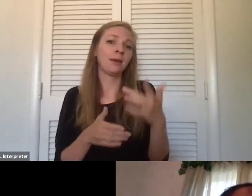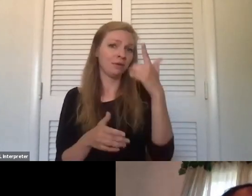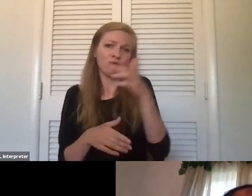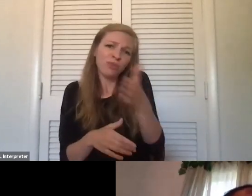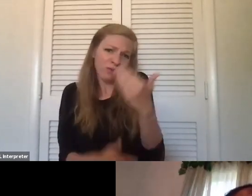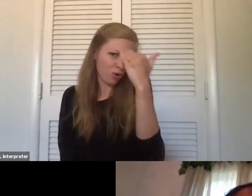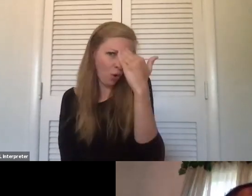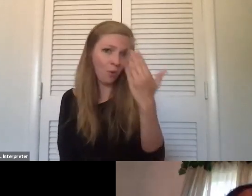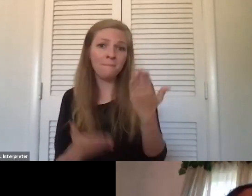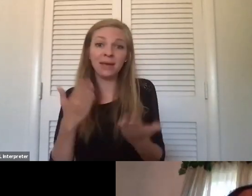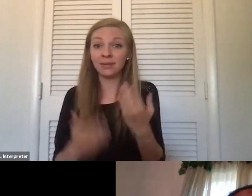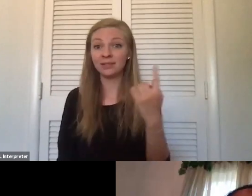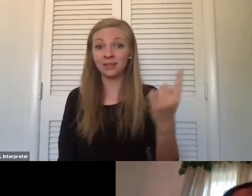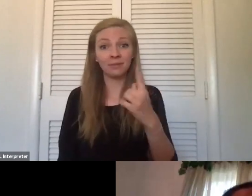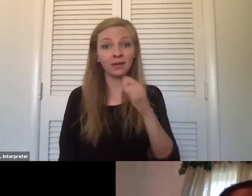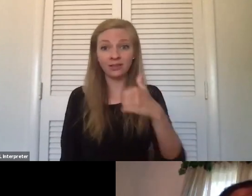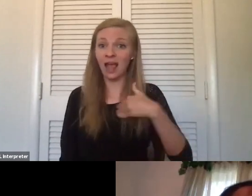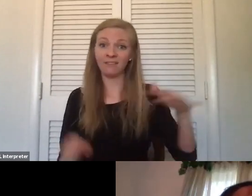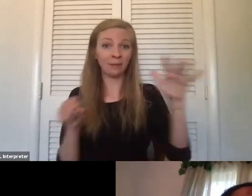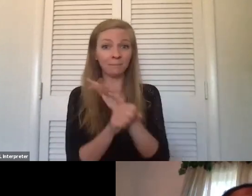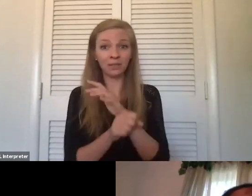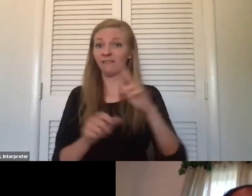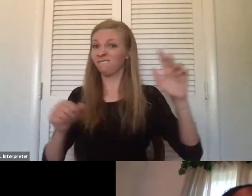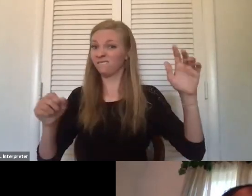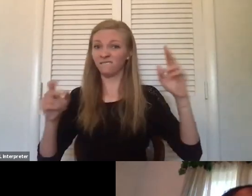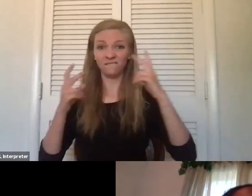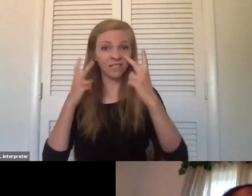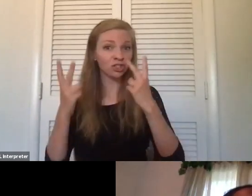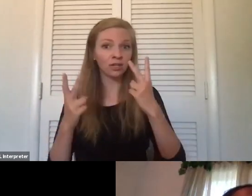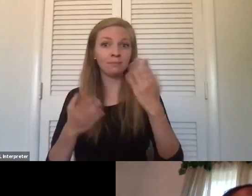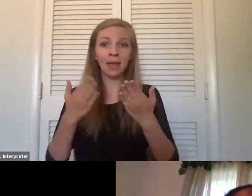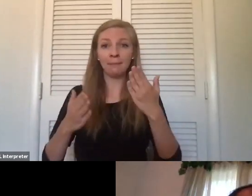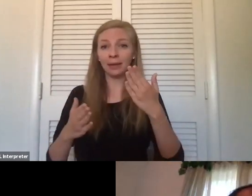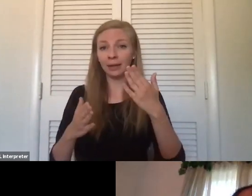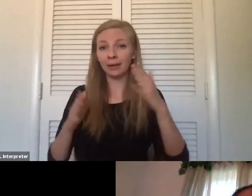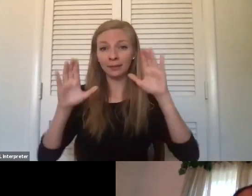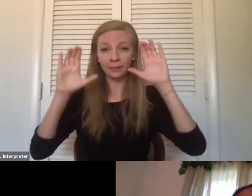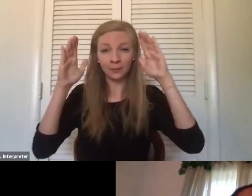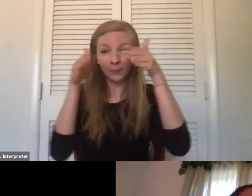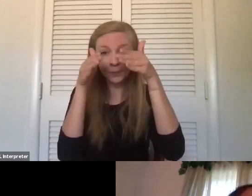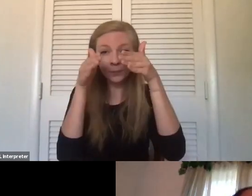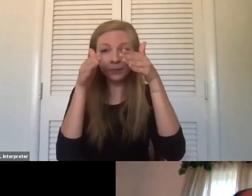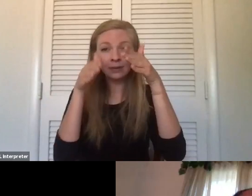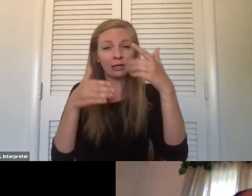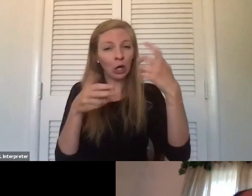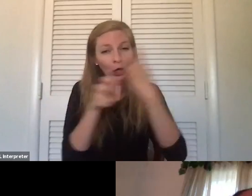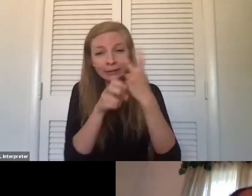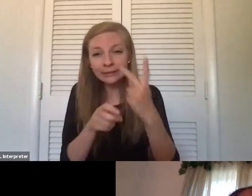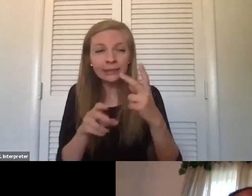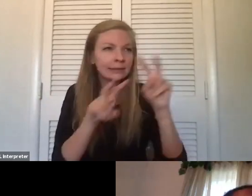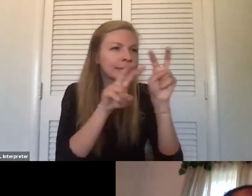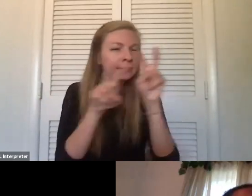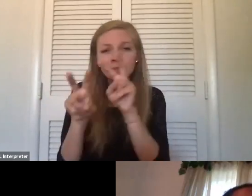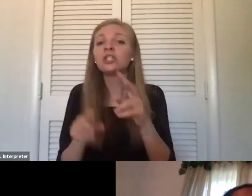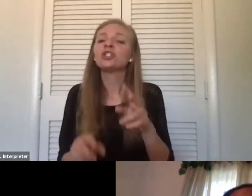have the complete vision. We take that for granted and you have to look outside